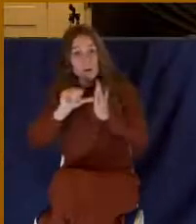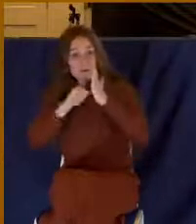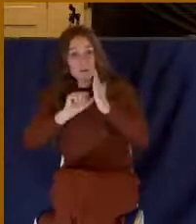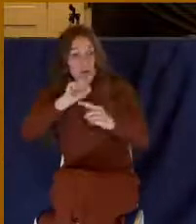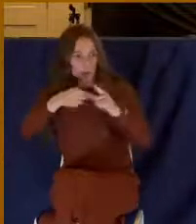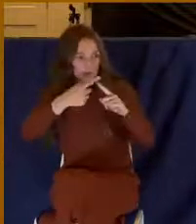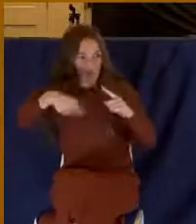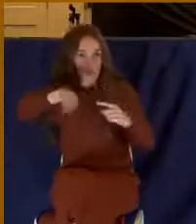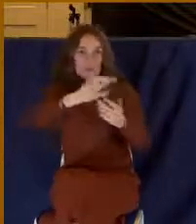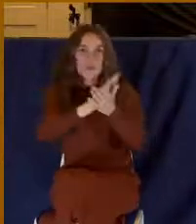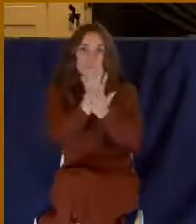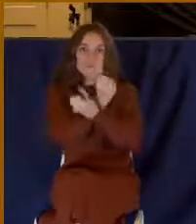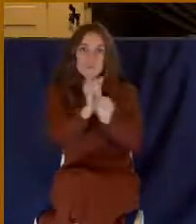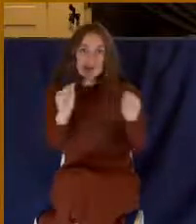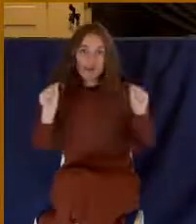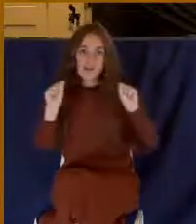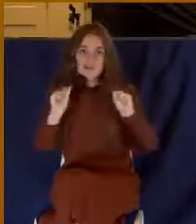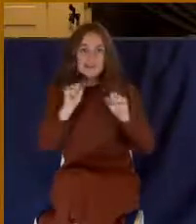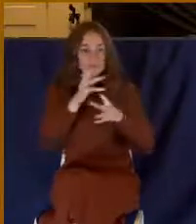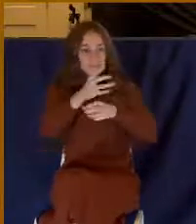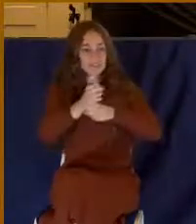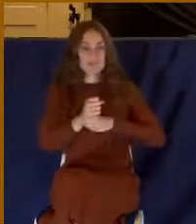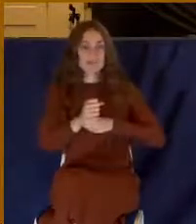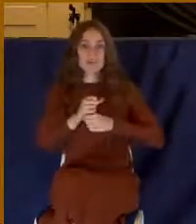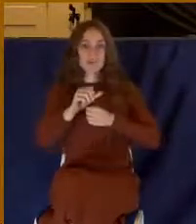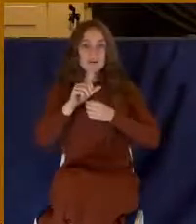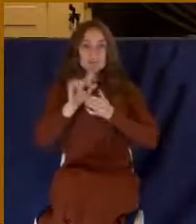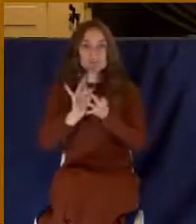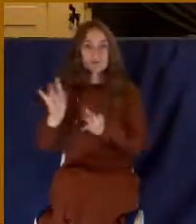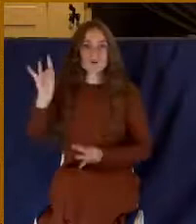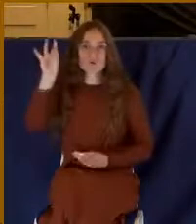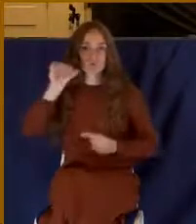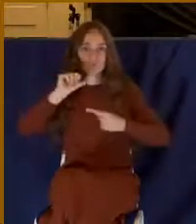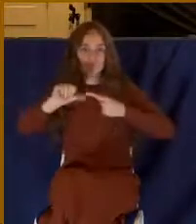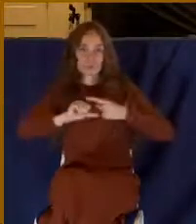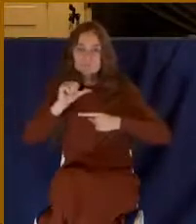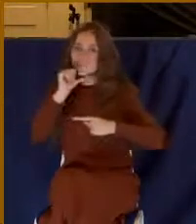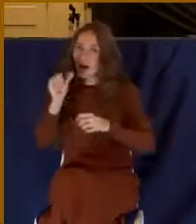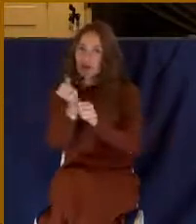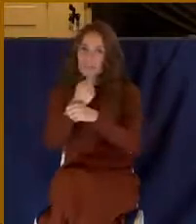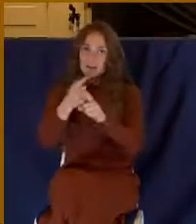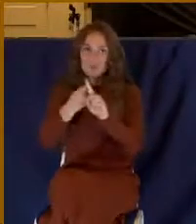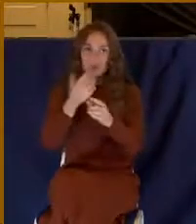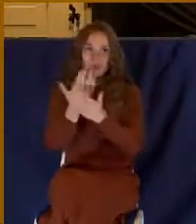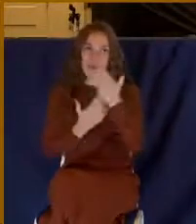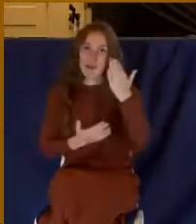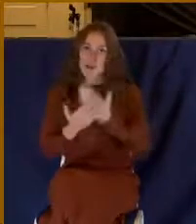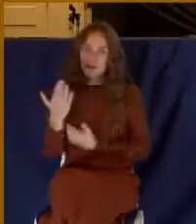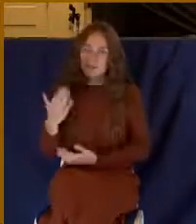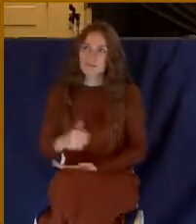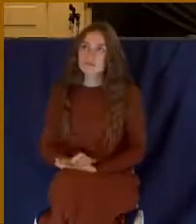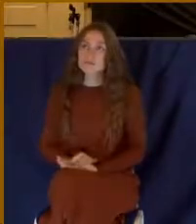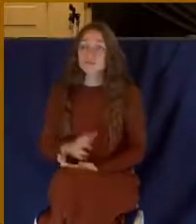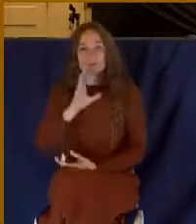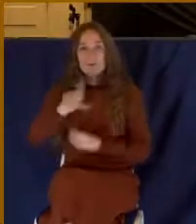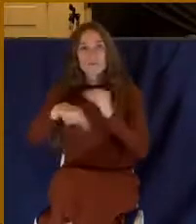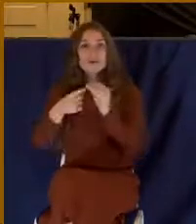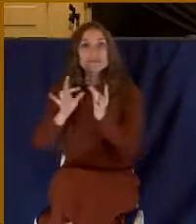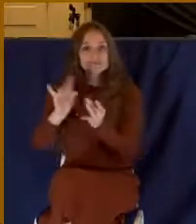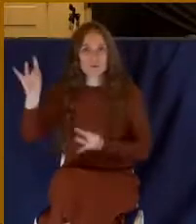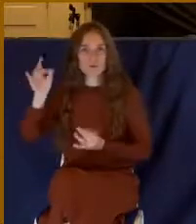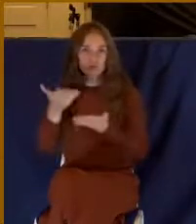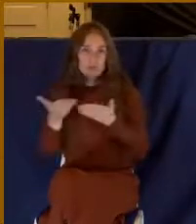received a spiritual circumcision made without hands. Again, speaking of divine work, remember we see this phrase